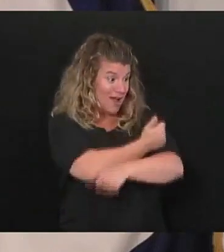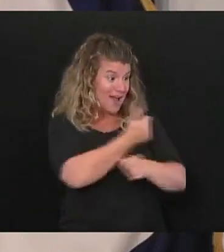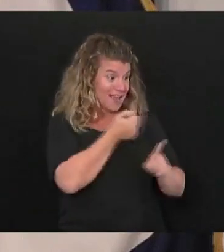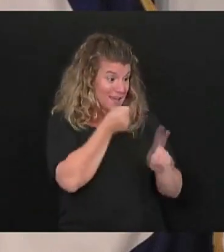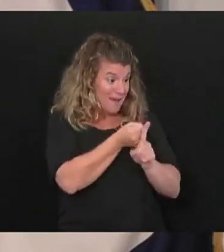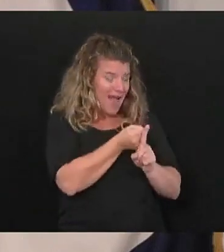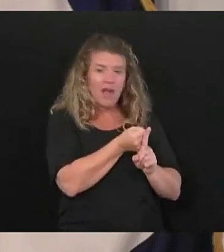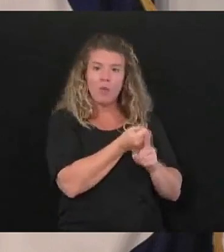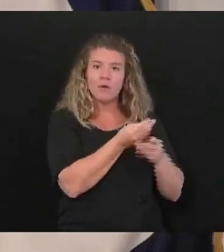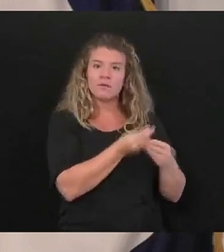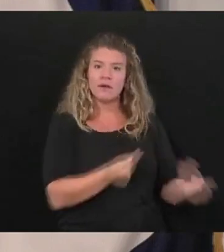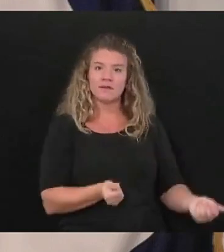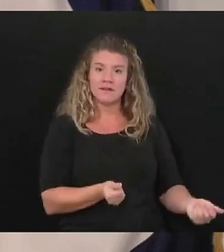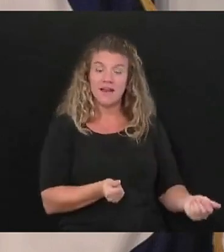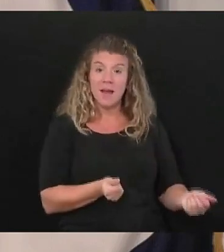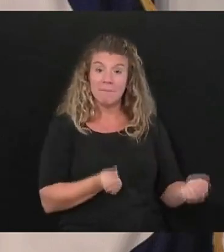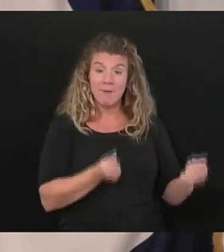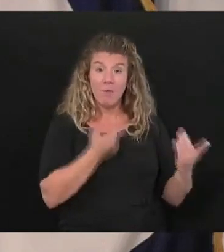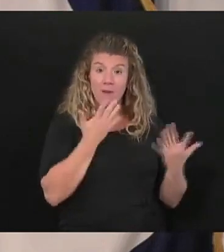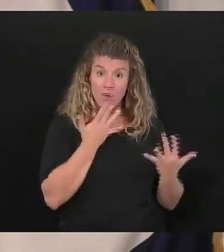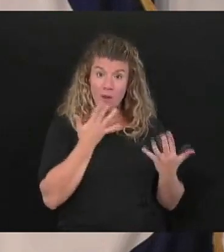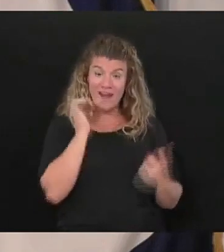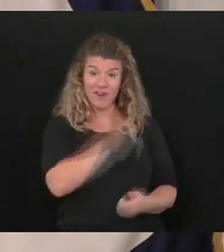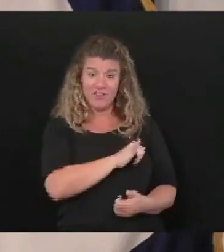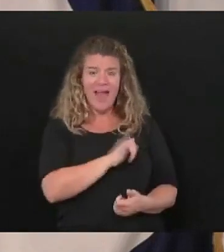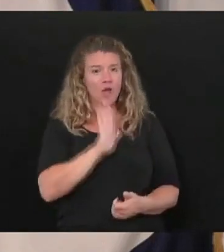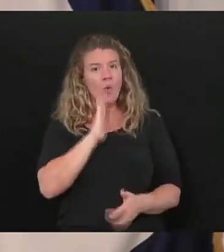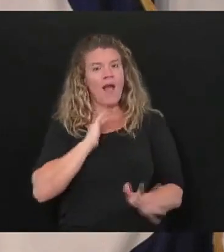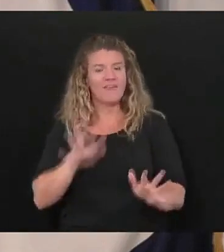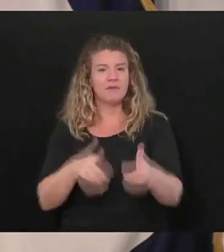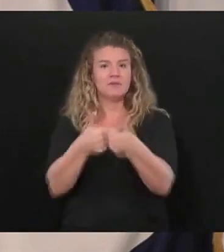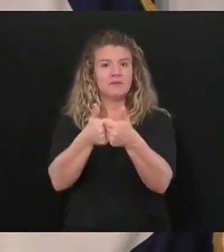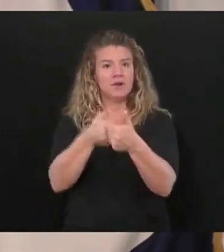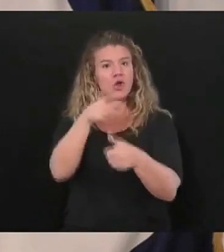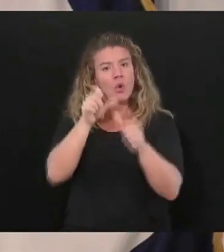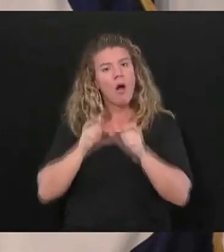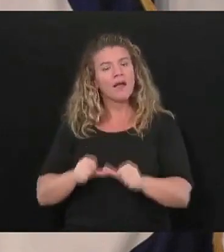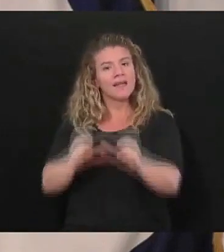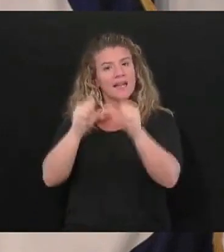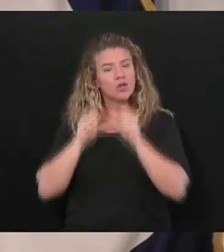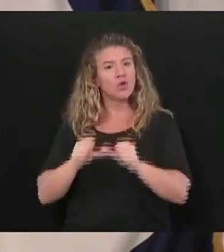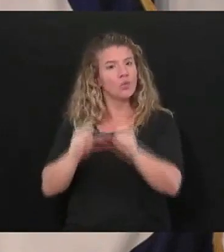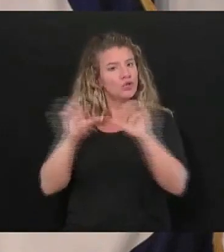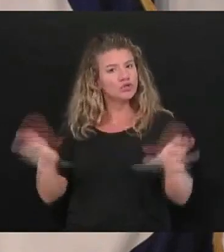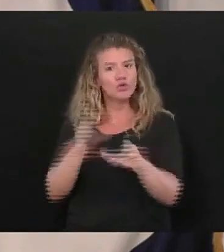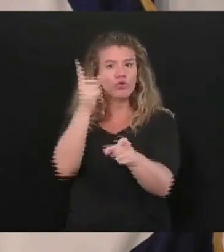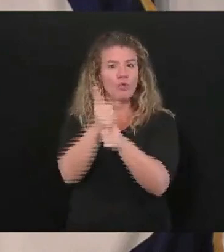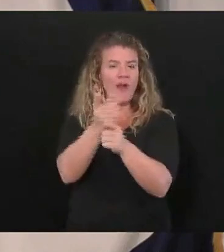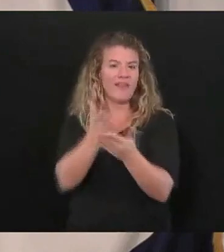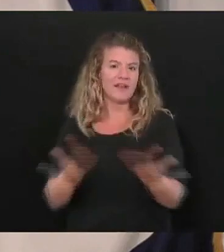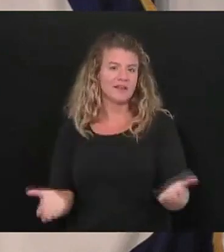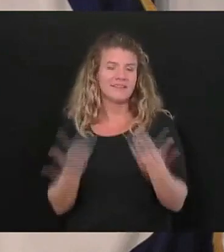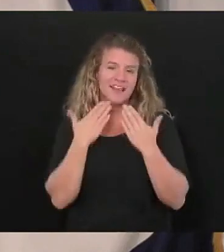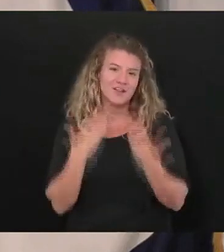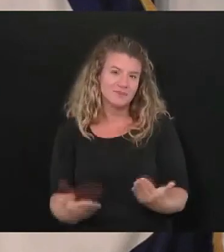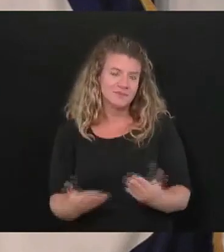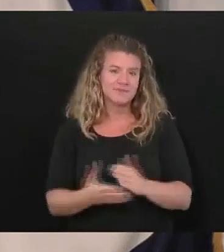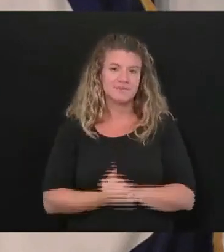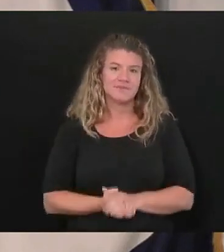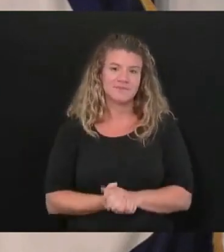challenges will come to you West Virginia be the diamond in the rough that everybody has missed thank you so much